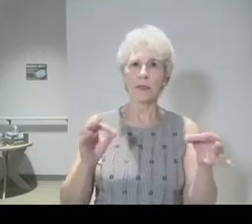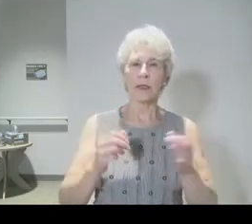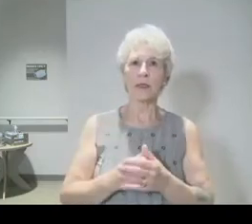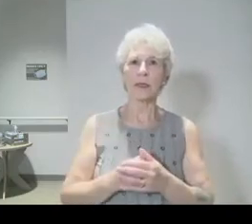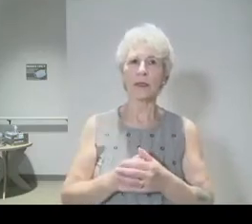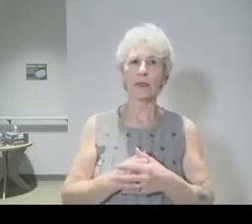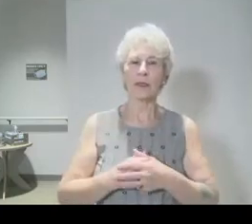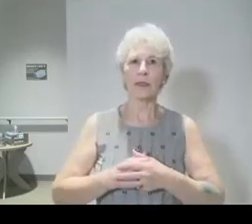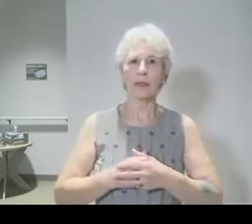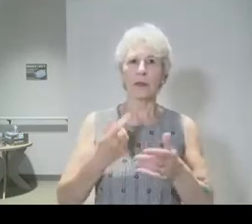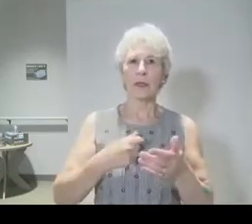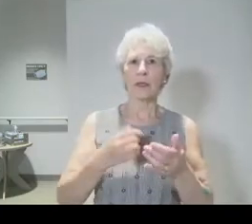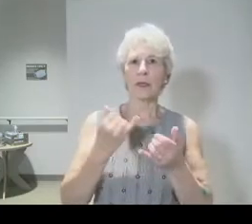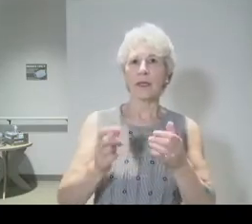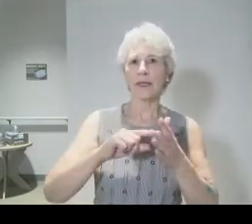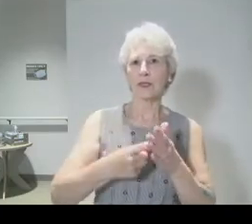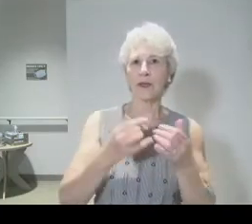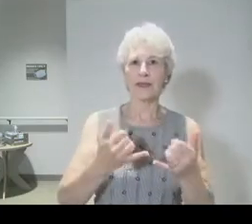fault. We got a late start today.